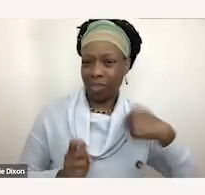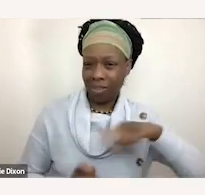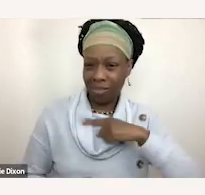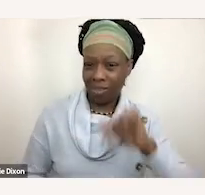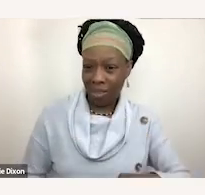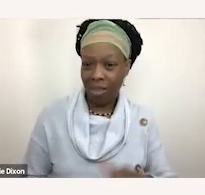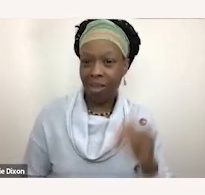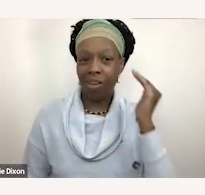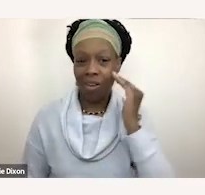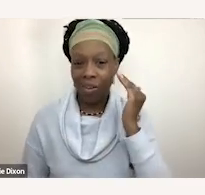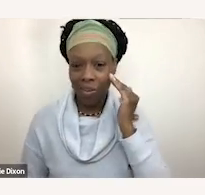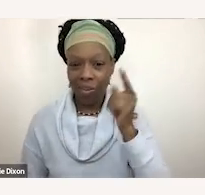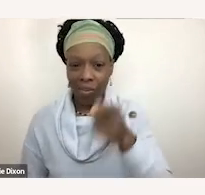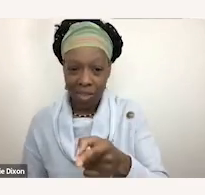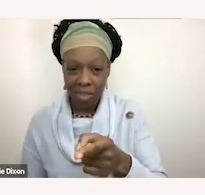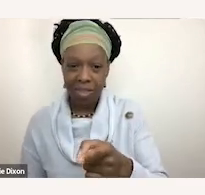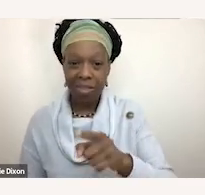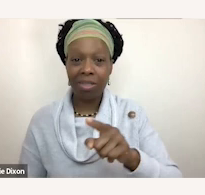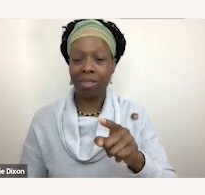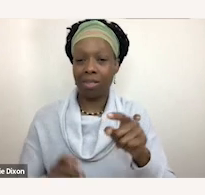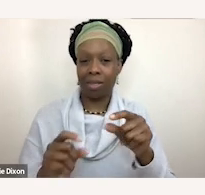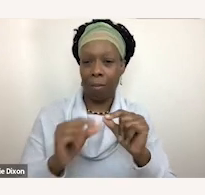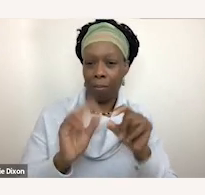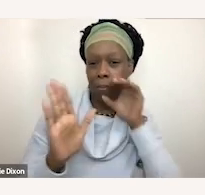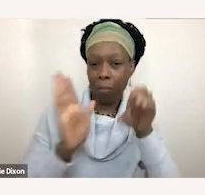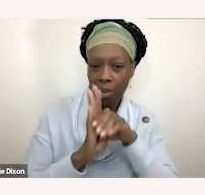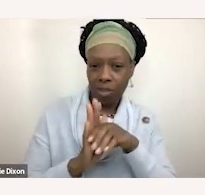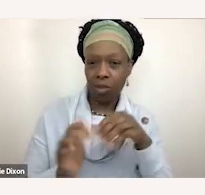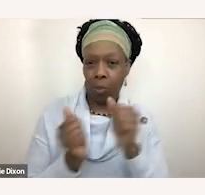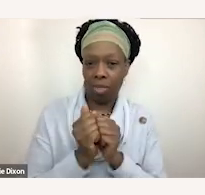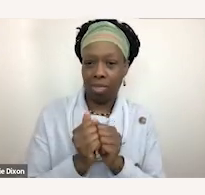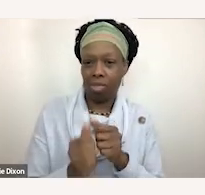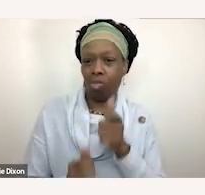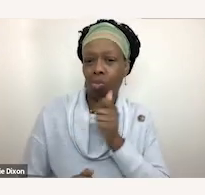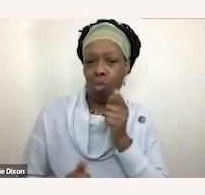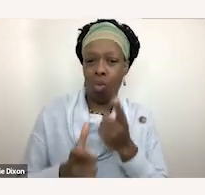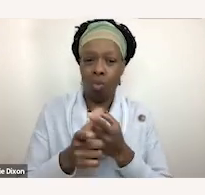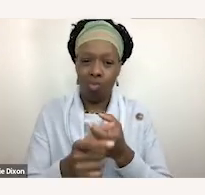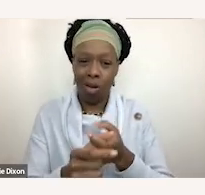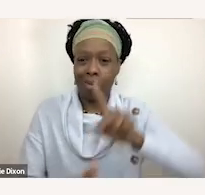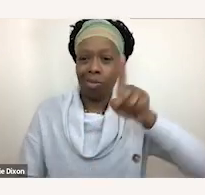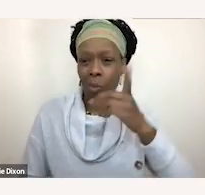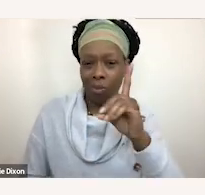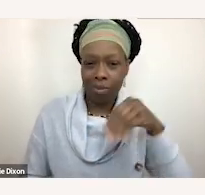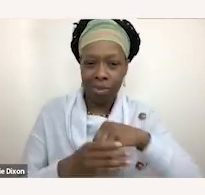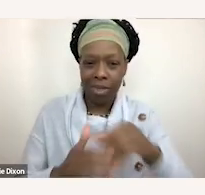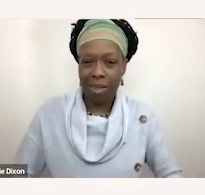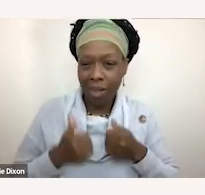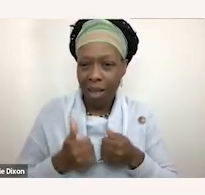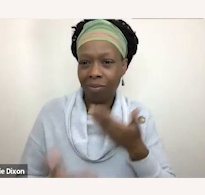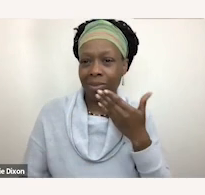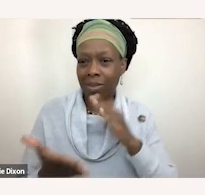aphorism on the bottom here, like the only disability in life is a bad attitude. It's just very inaccurate.